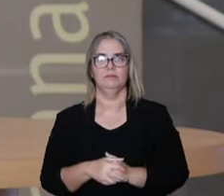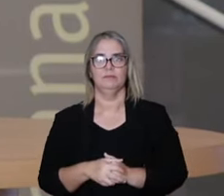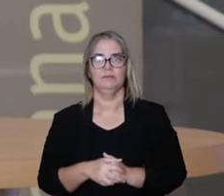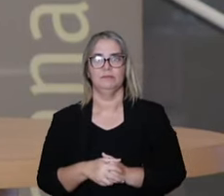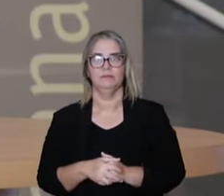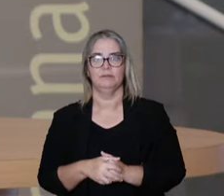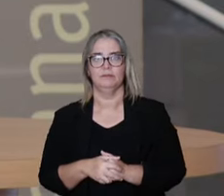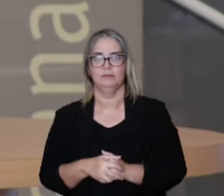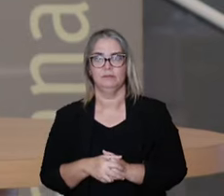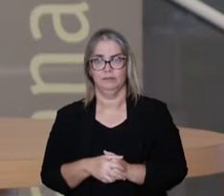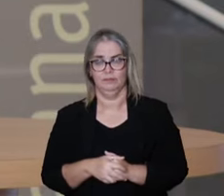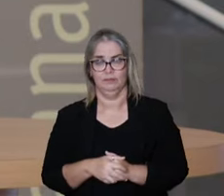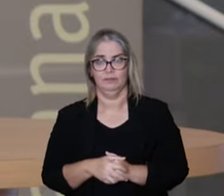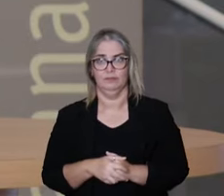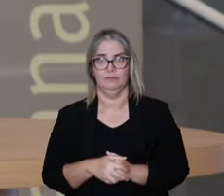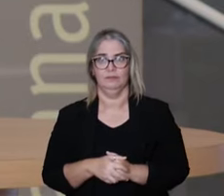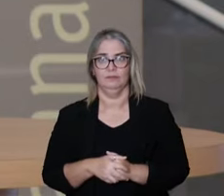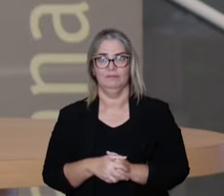is medicine.